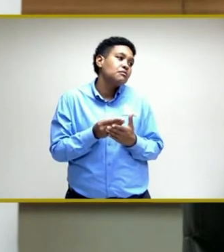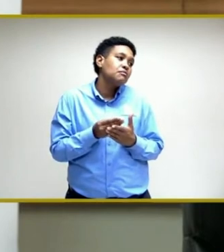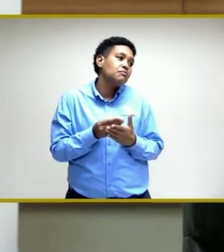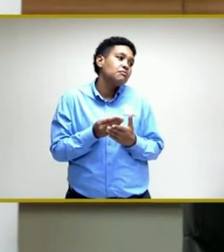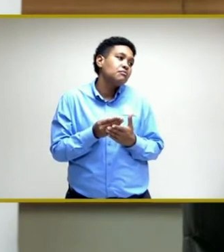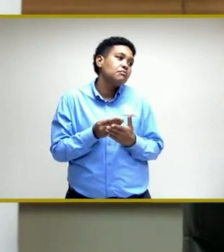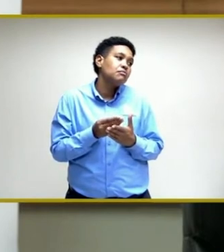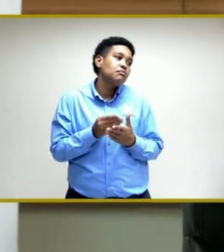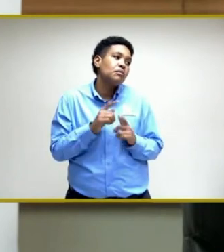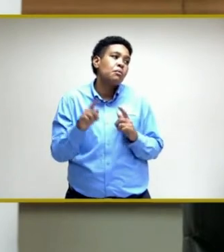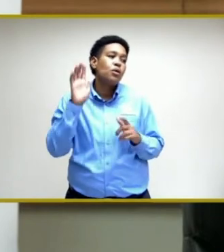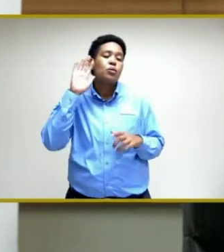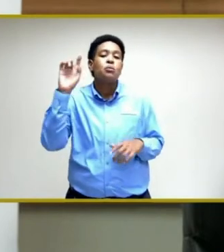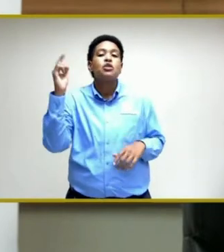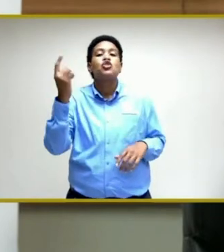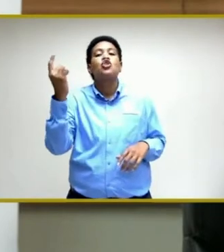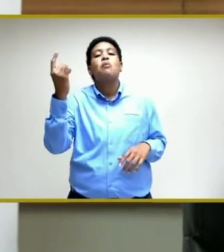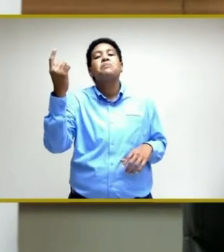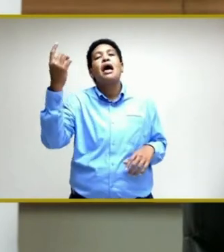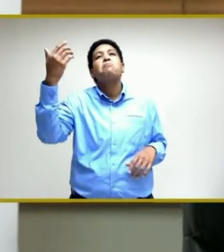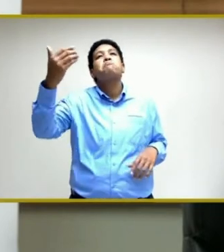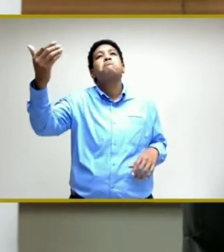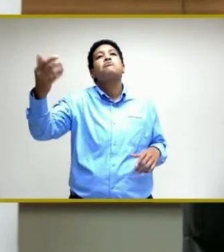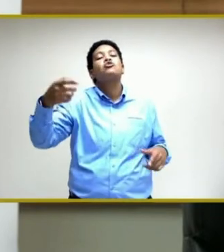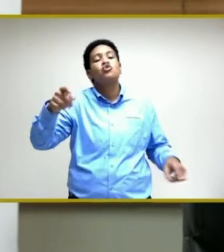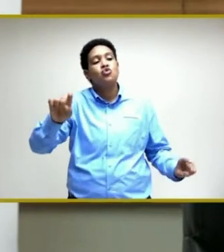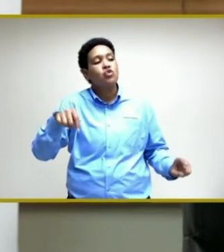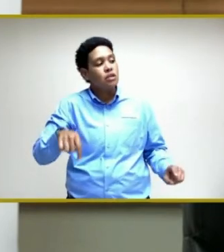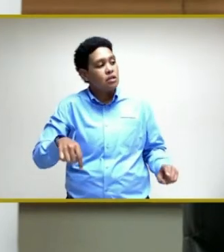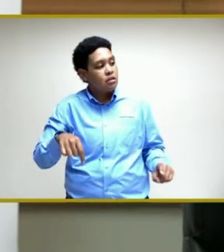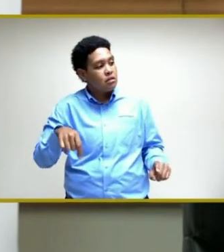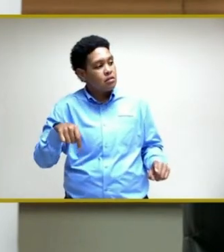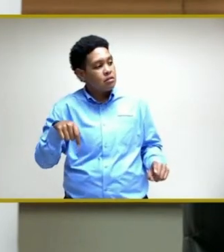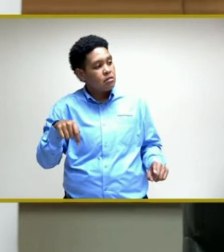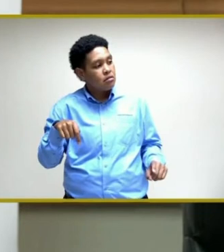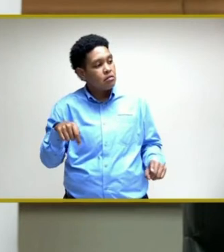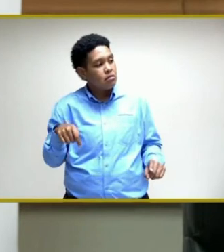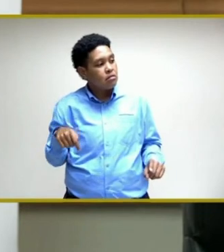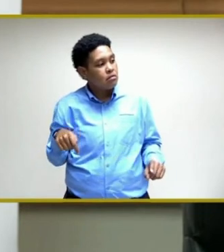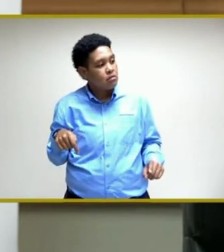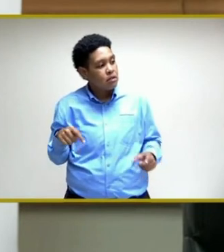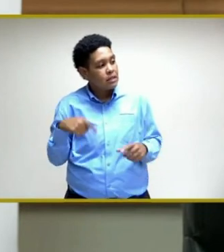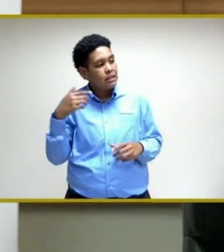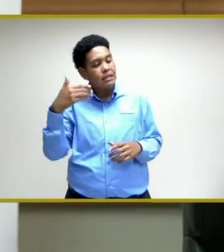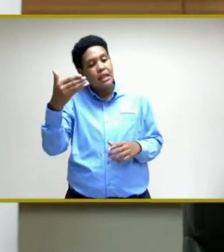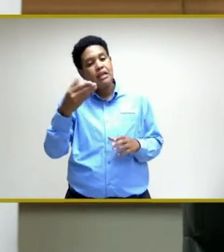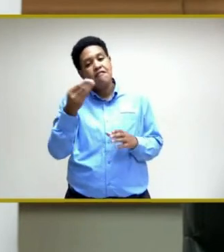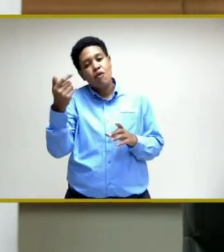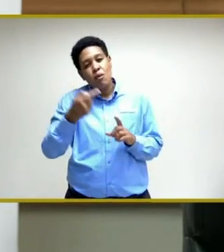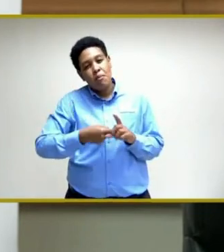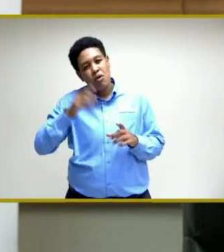but it will be sometime during the course of the next few months.